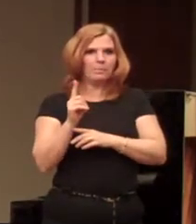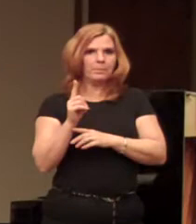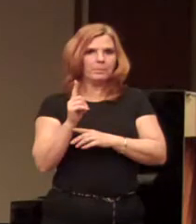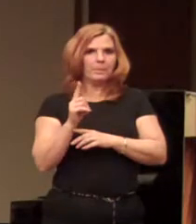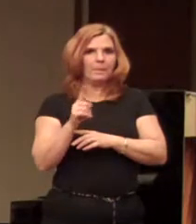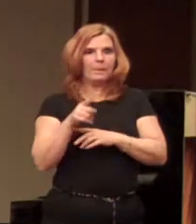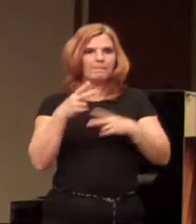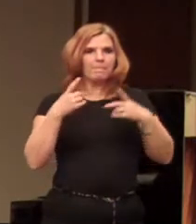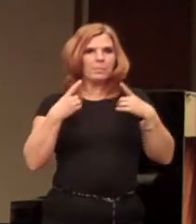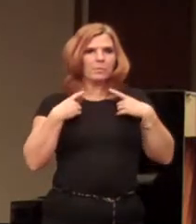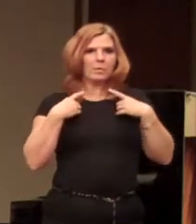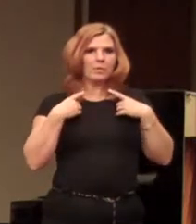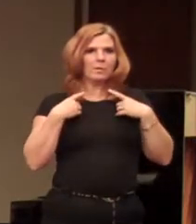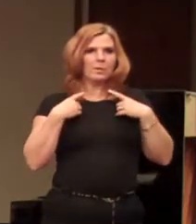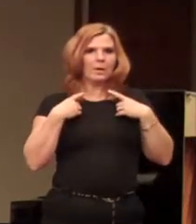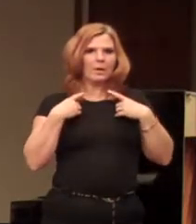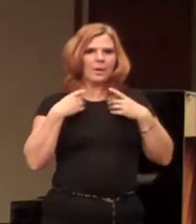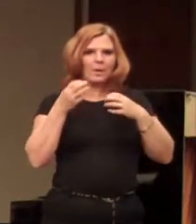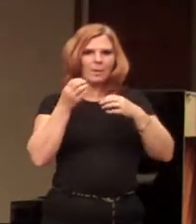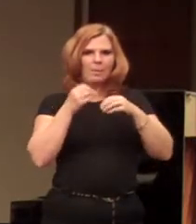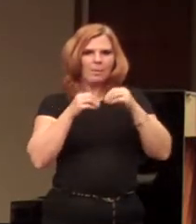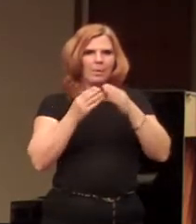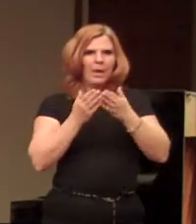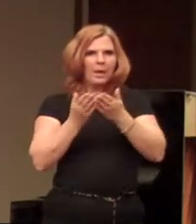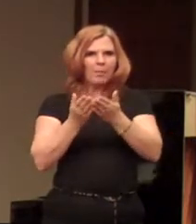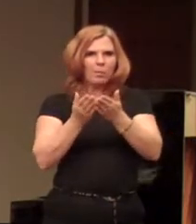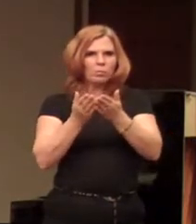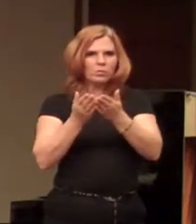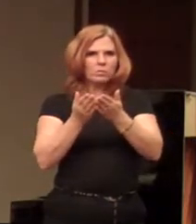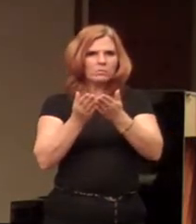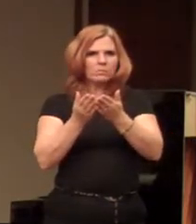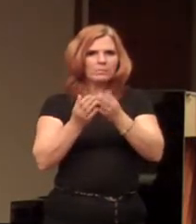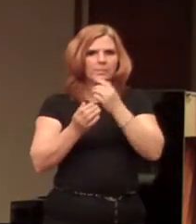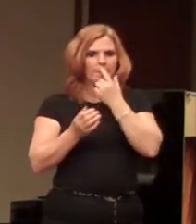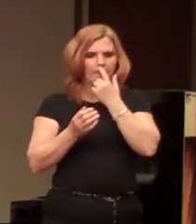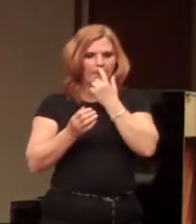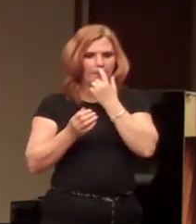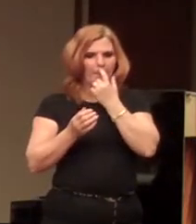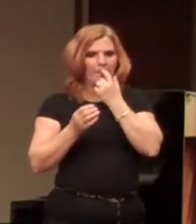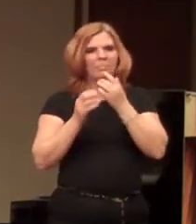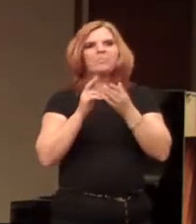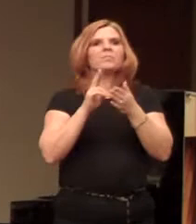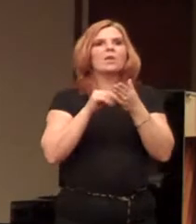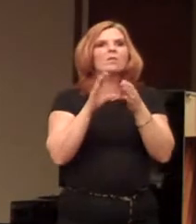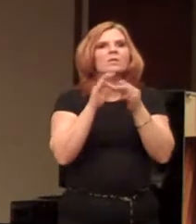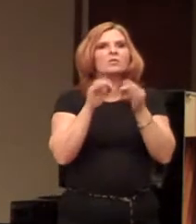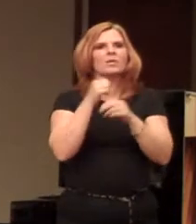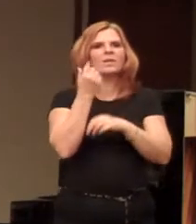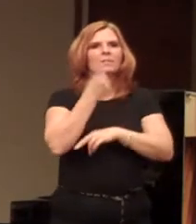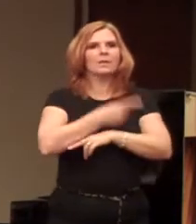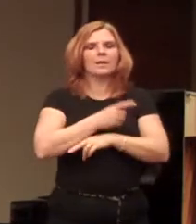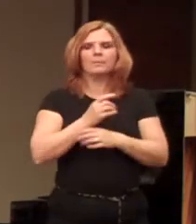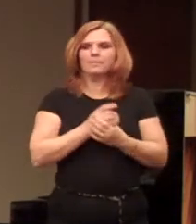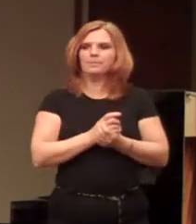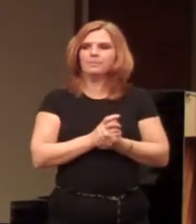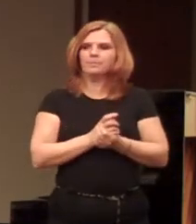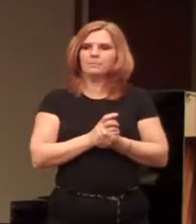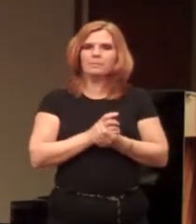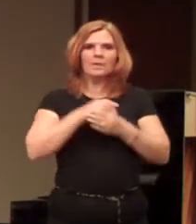You had packet loads. I ran across a story the other day, and was here somewhere,